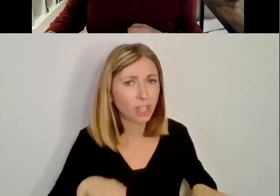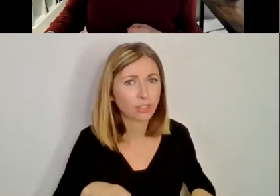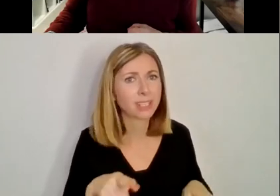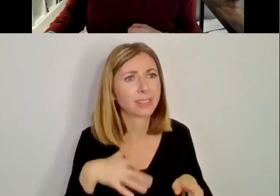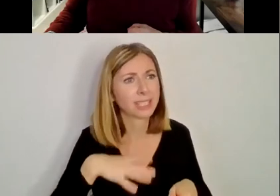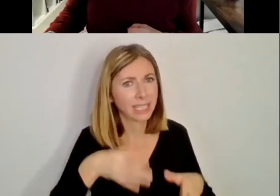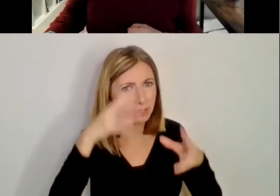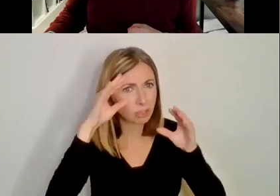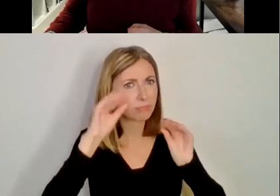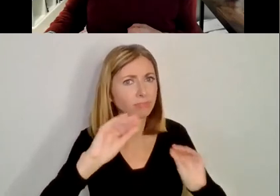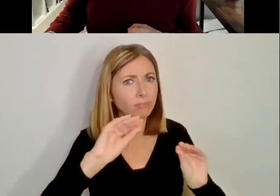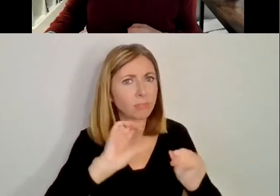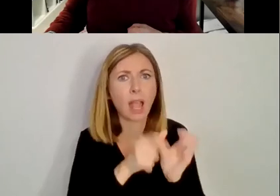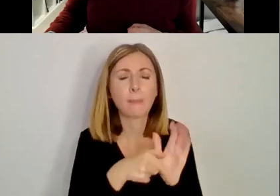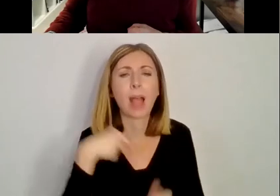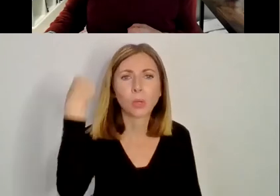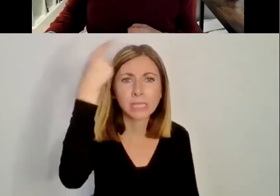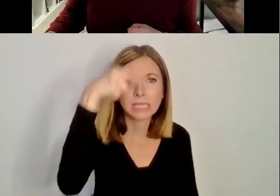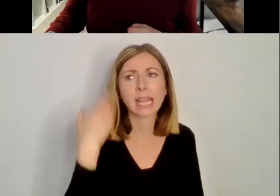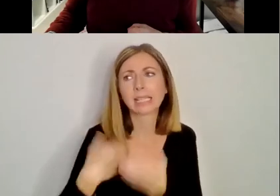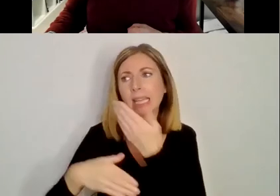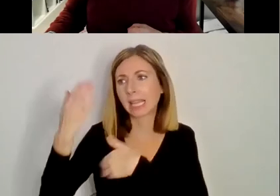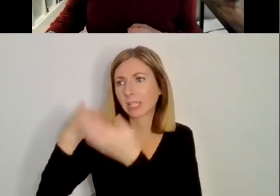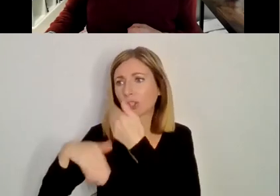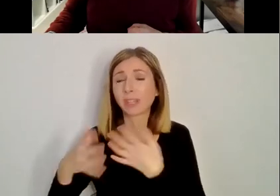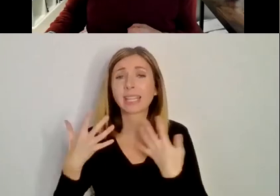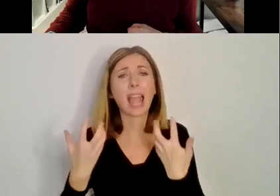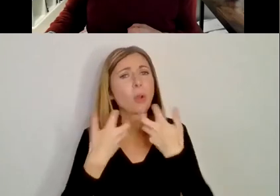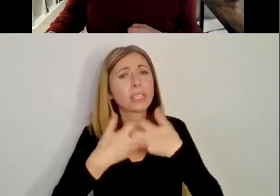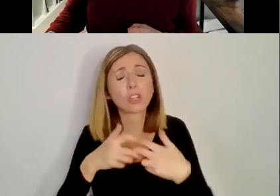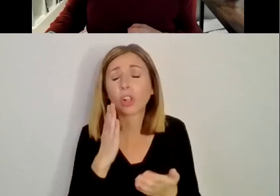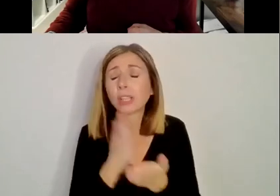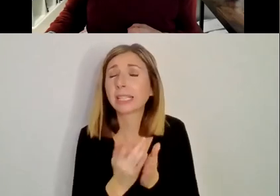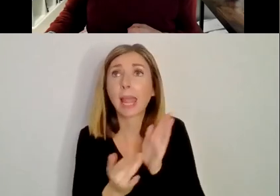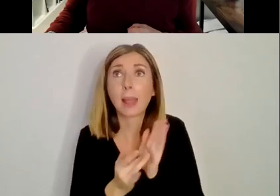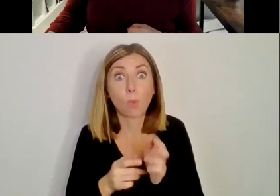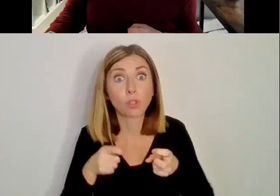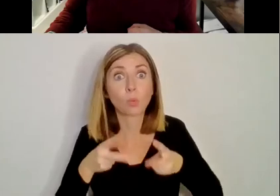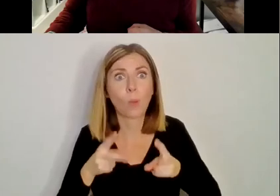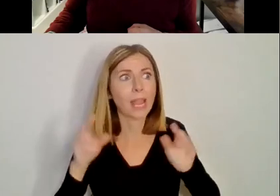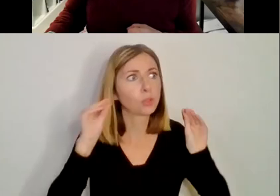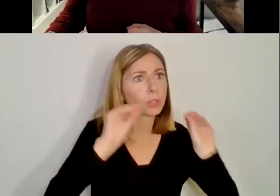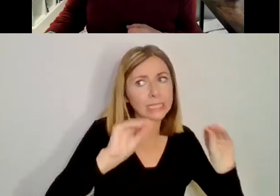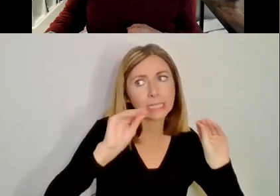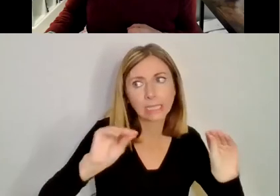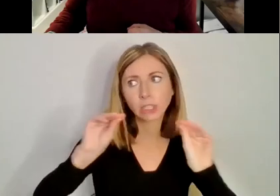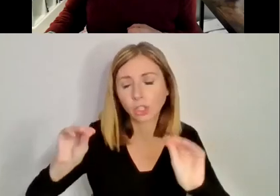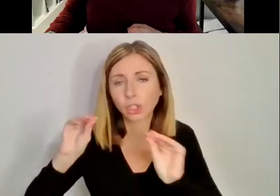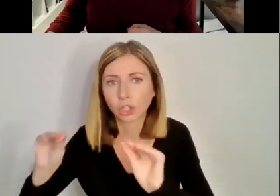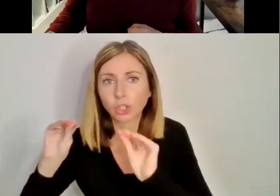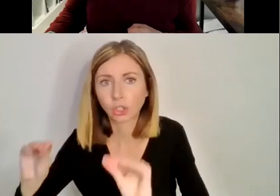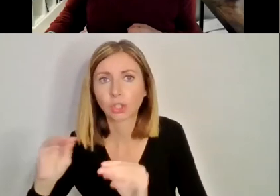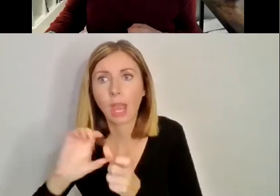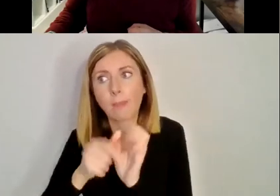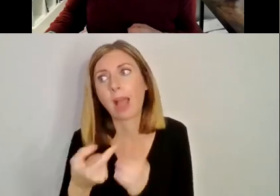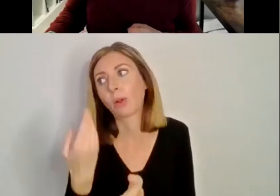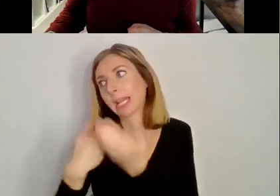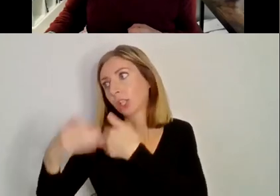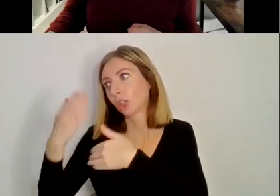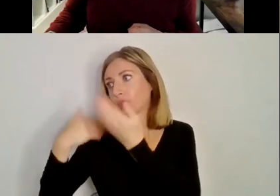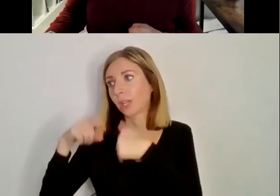and also in a world today, technology is so important for doing that. Um, people want to discover things and